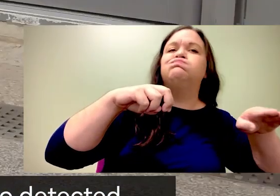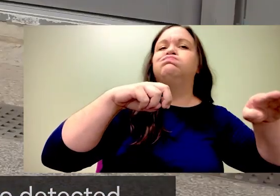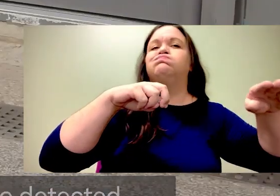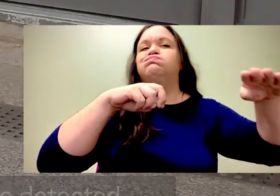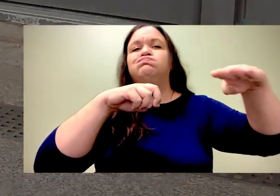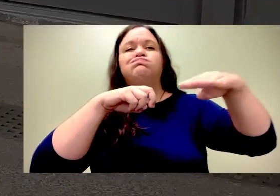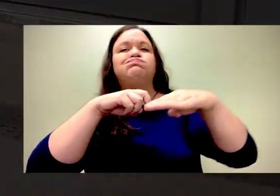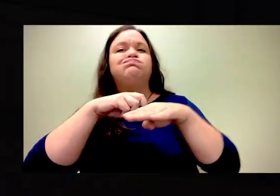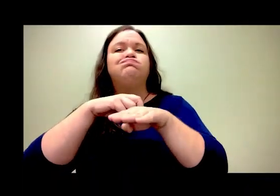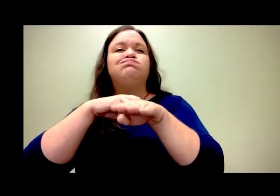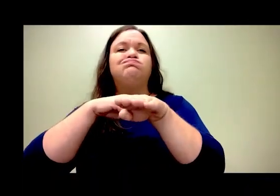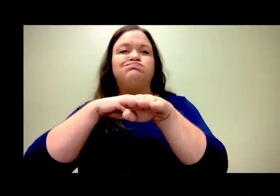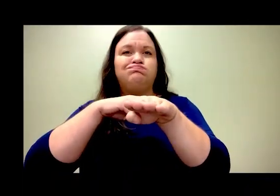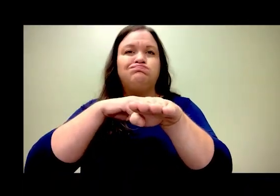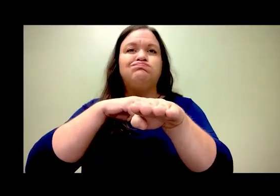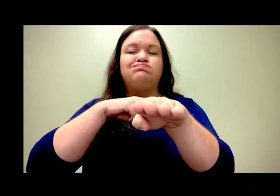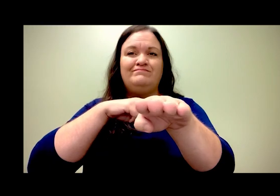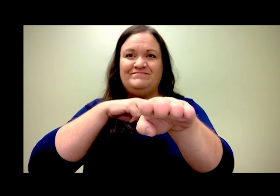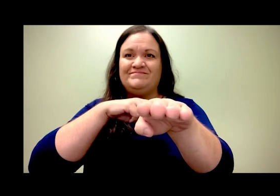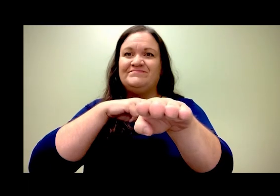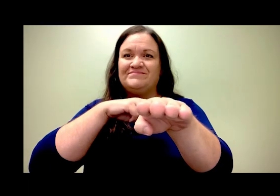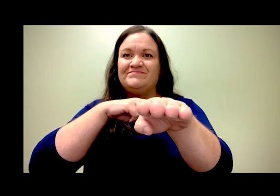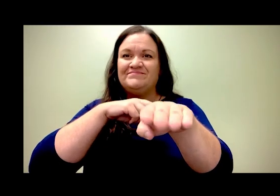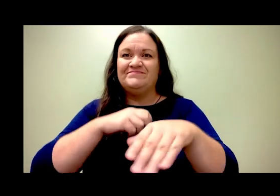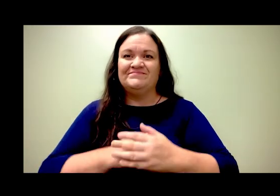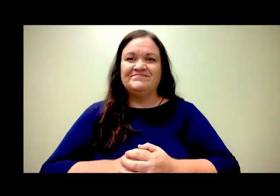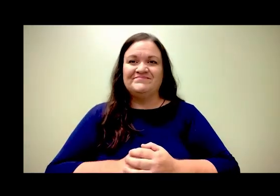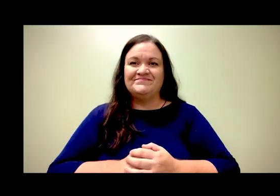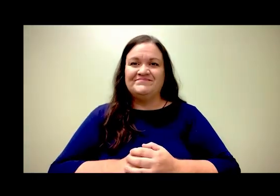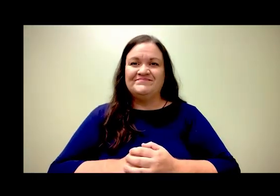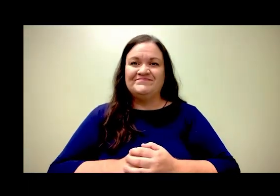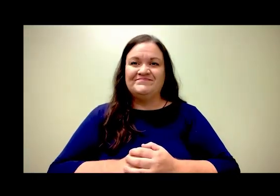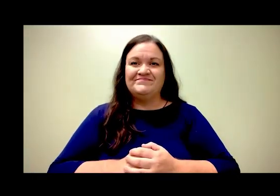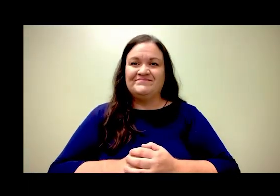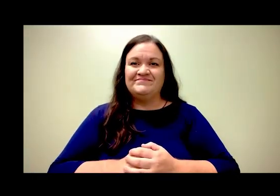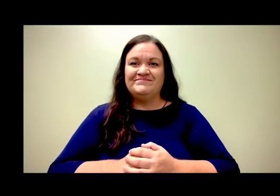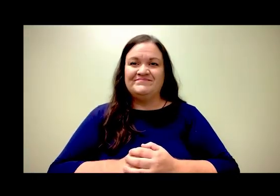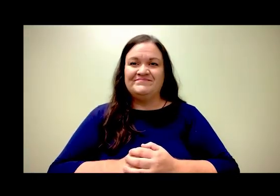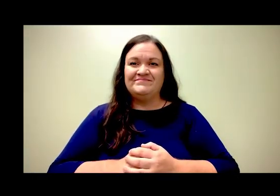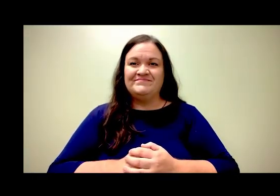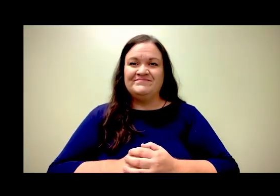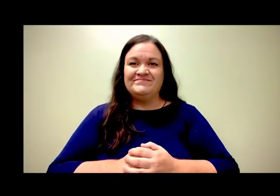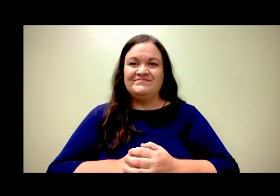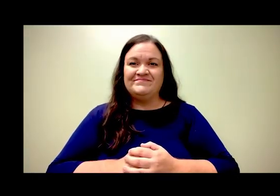detected, with the robot moving safely around them. titled Starship www.starship.xyz Thank you.